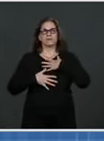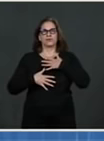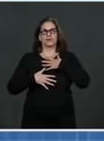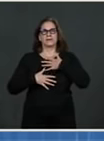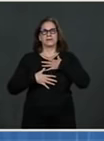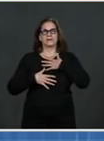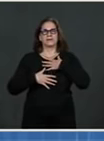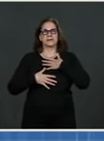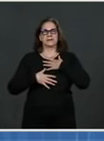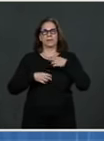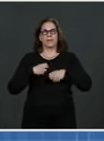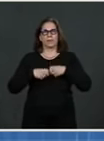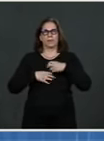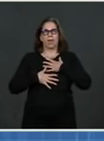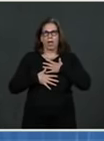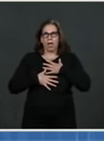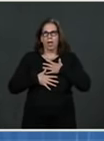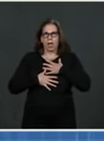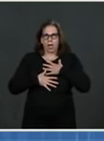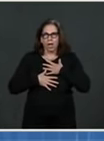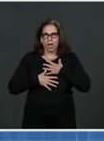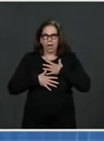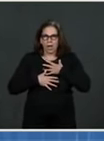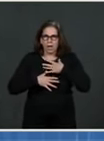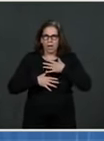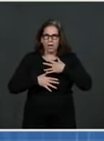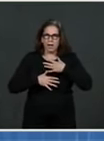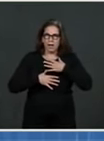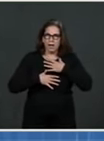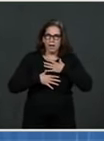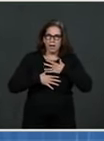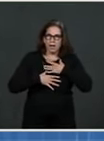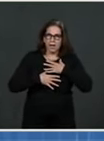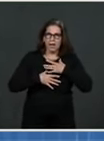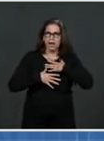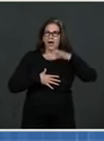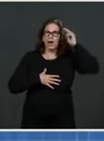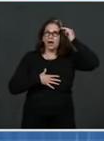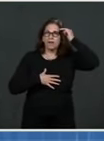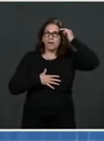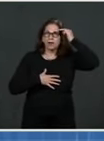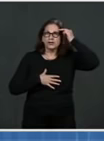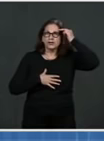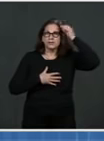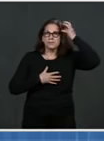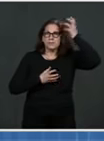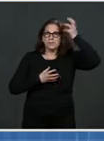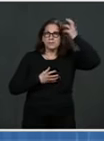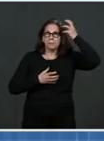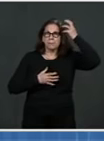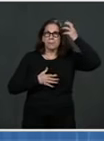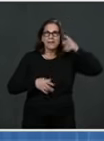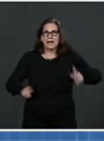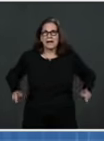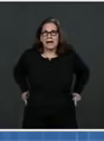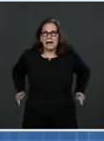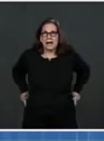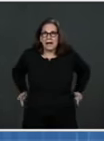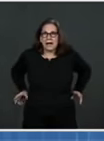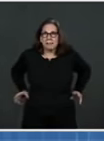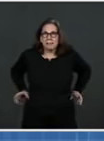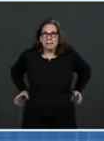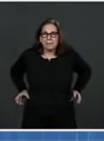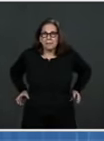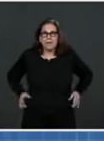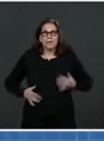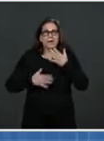know now there are neurological disorders, cardiac dysfunction, acute kidney injury, hypercoagulability. Bottom